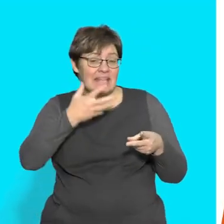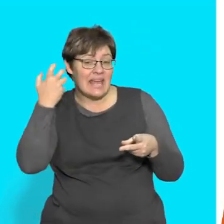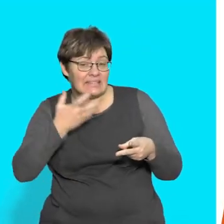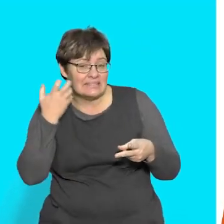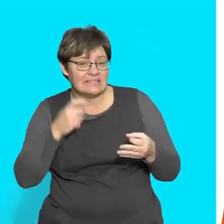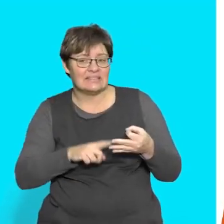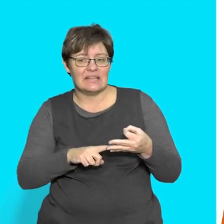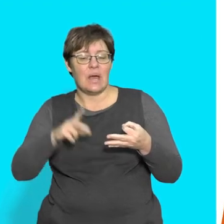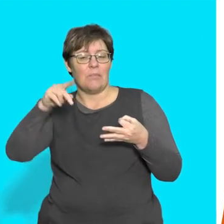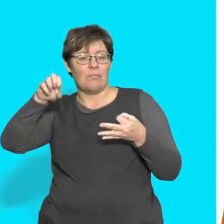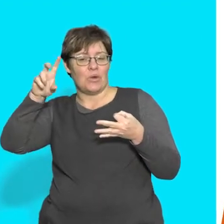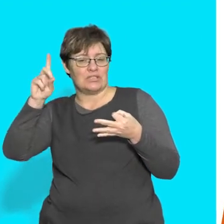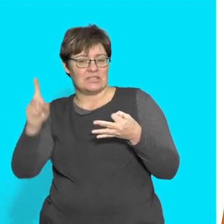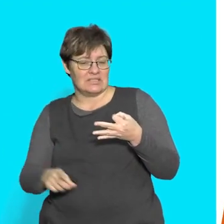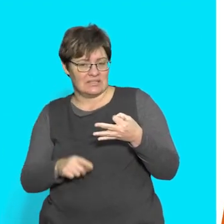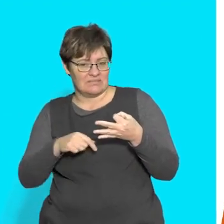Pond